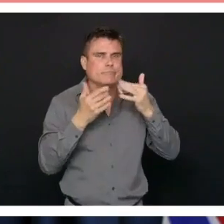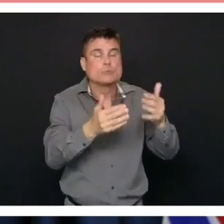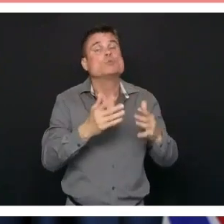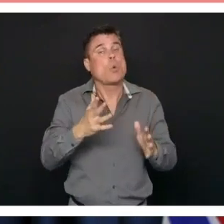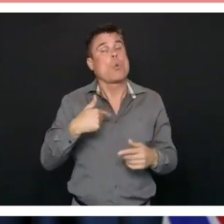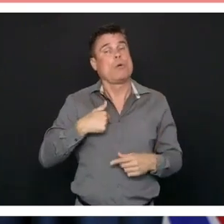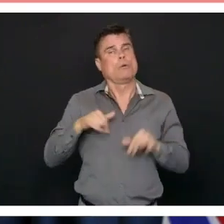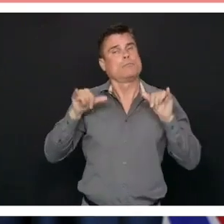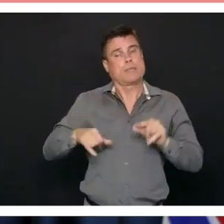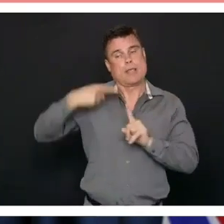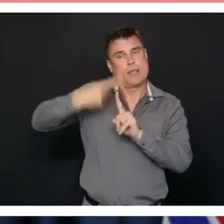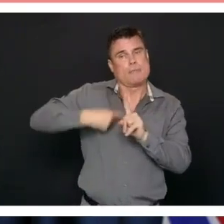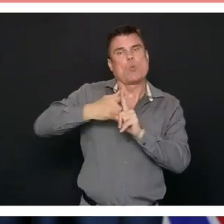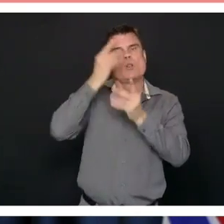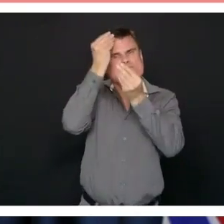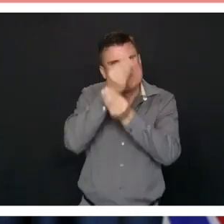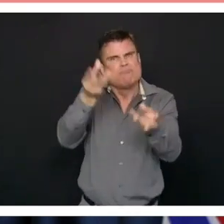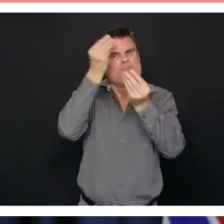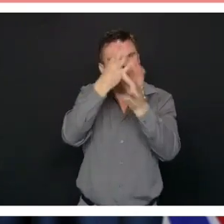Next we have Vaughn Palmer.